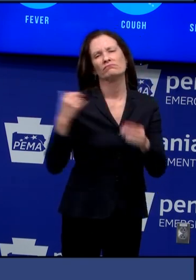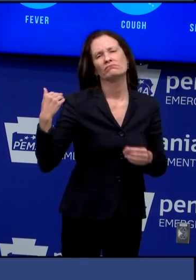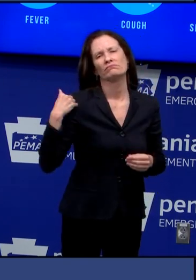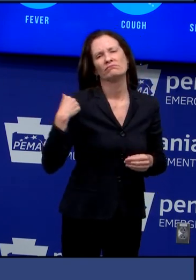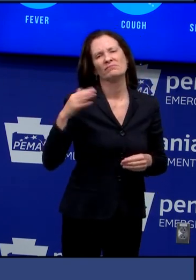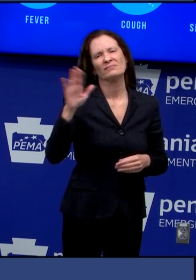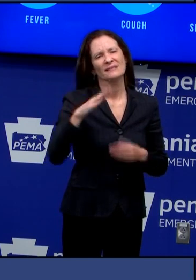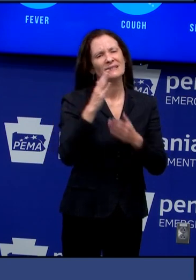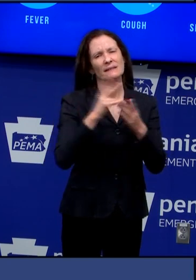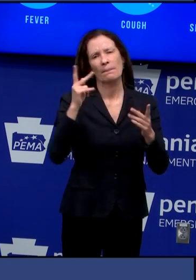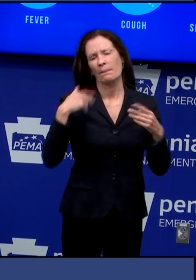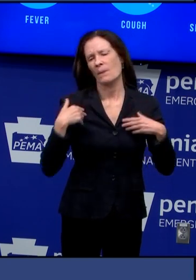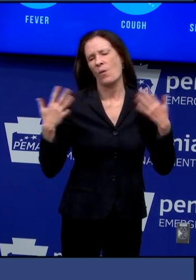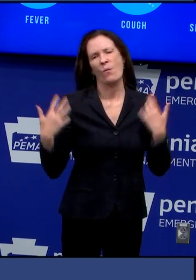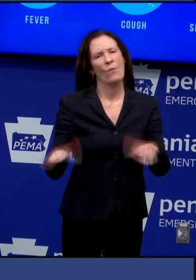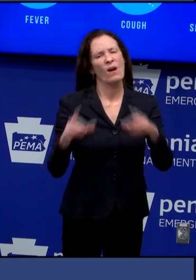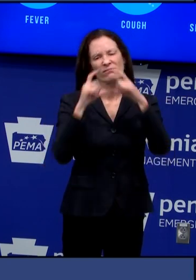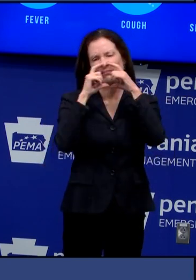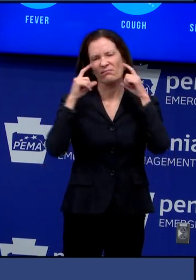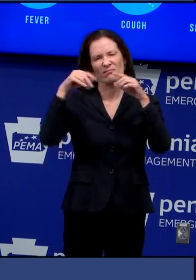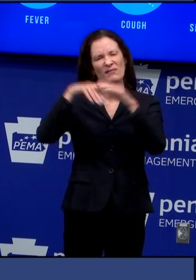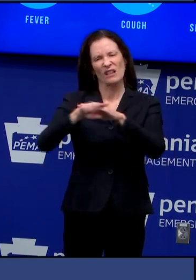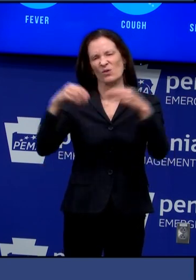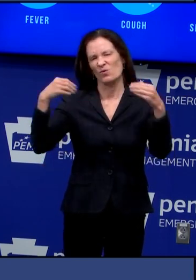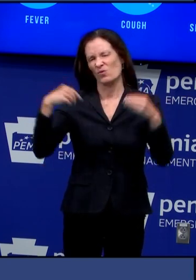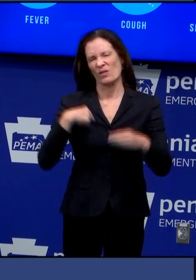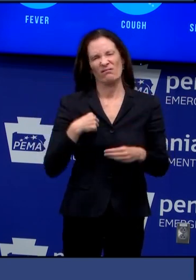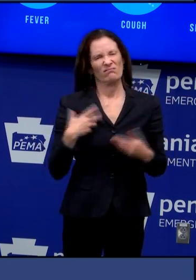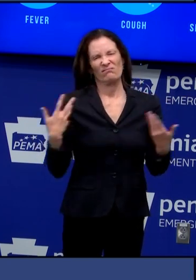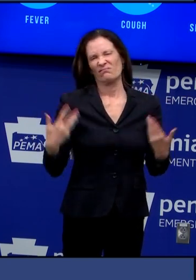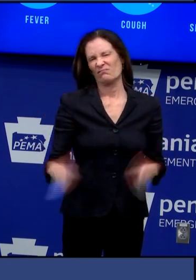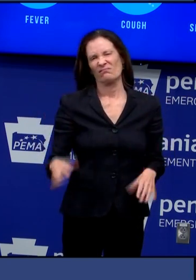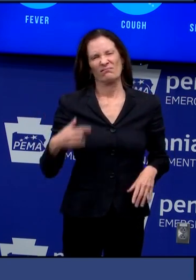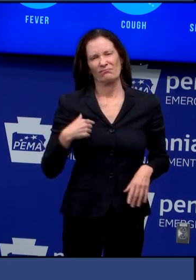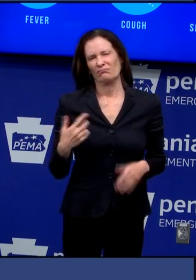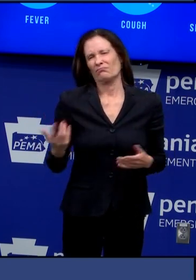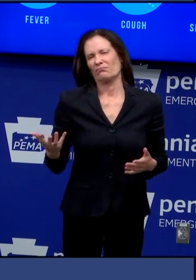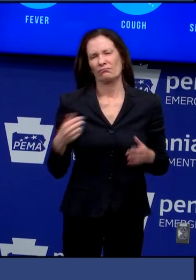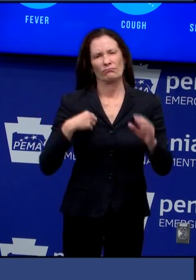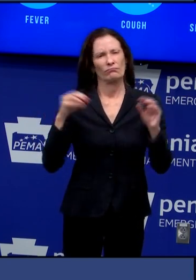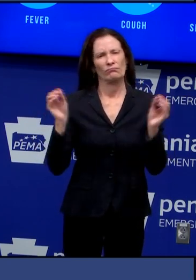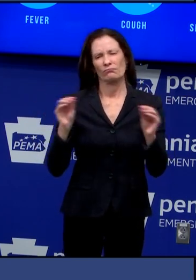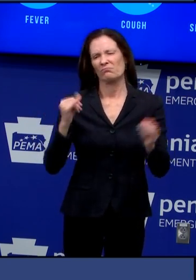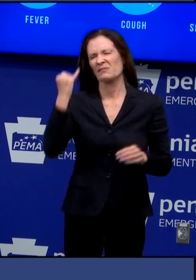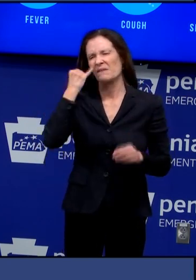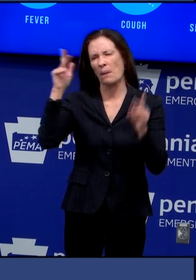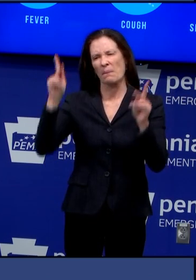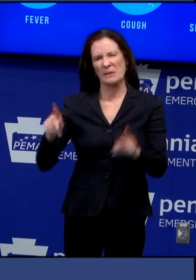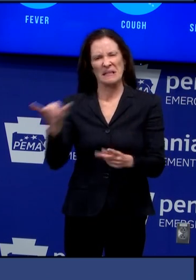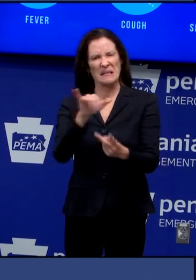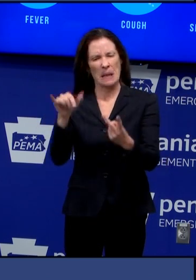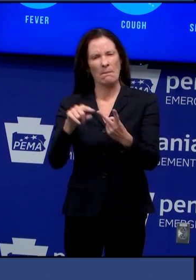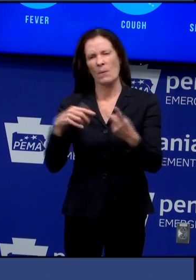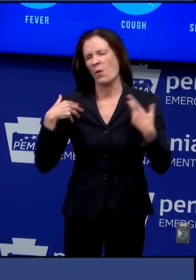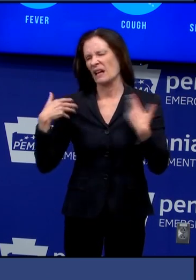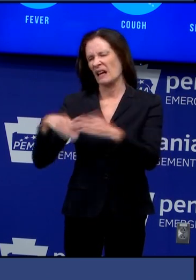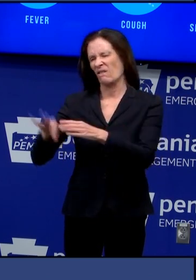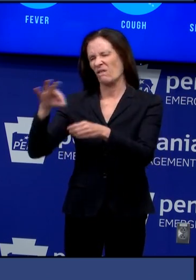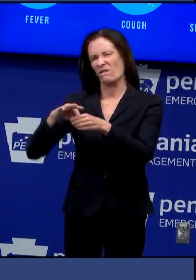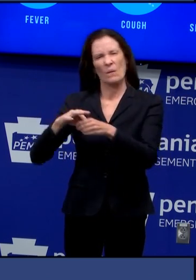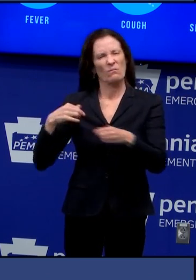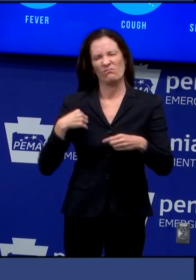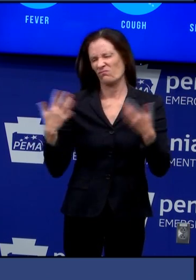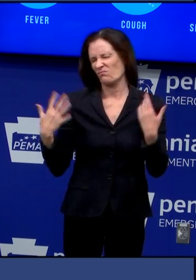masks when going to local businesses what will happen if people come to vote but choose not to follow social distancing guidelines will they be turned away from the